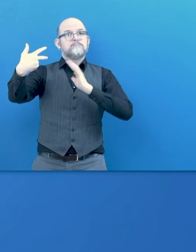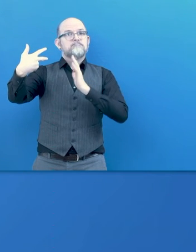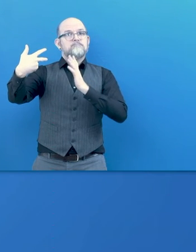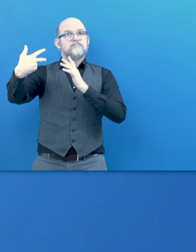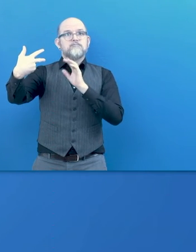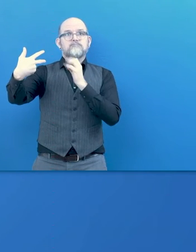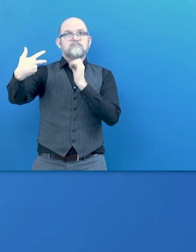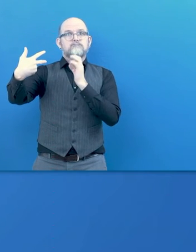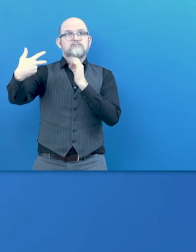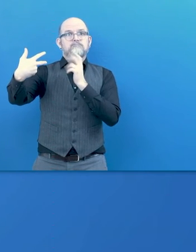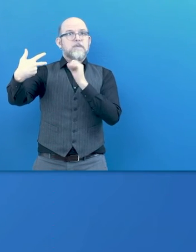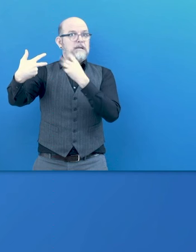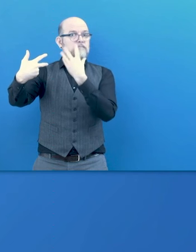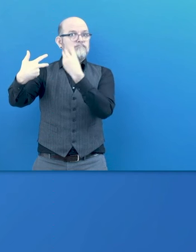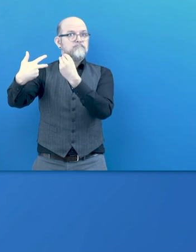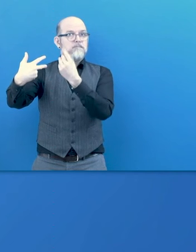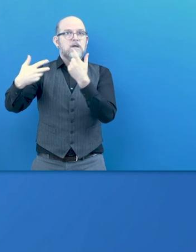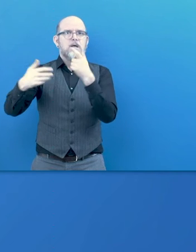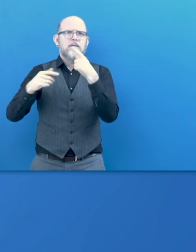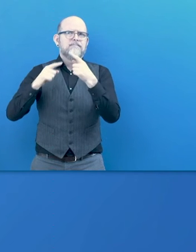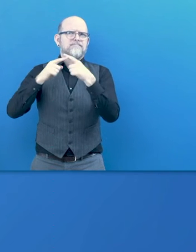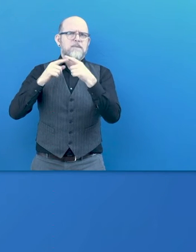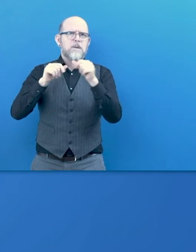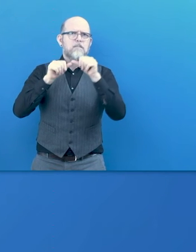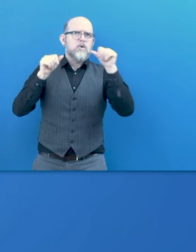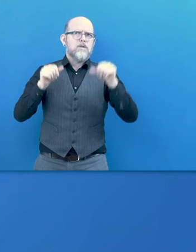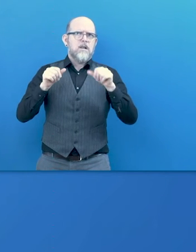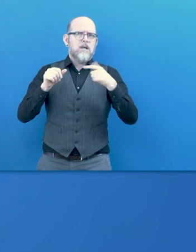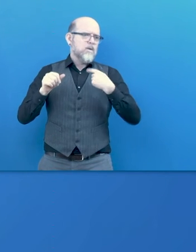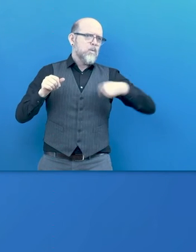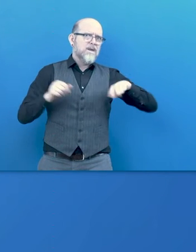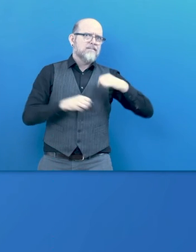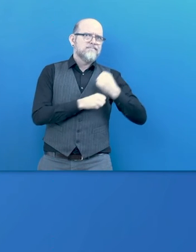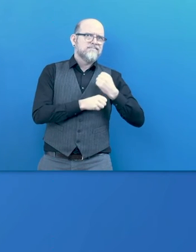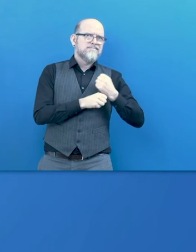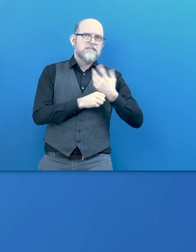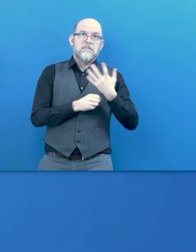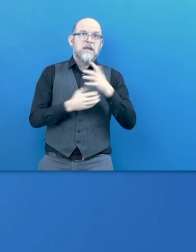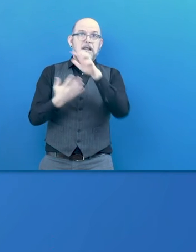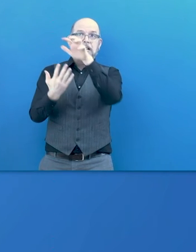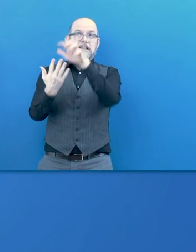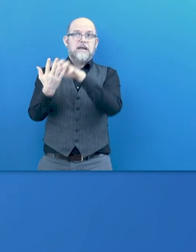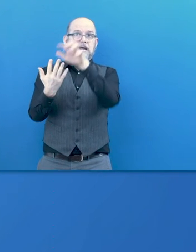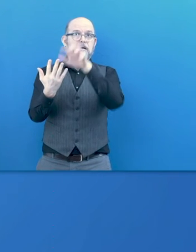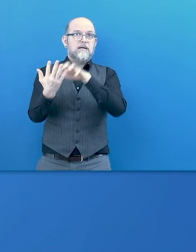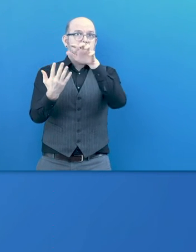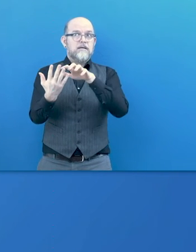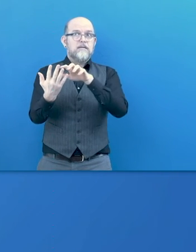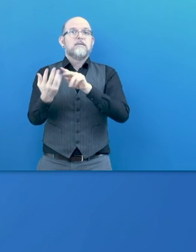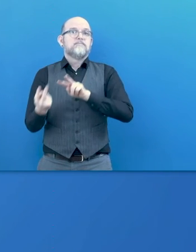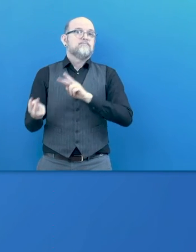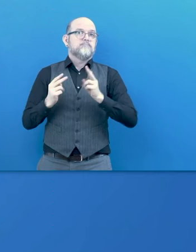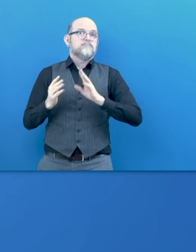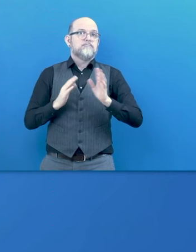models works at the behinds and it translates the text and voice. When we sign, we say,